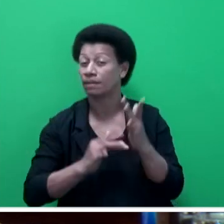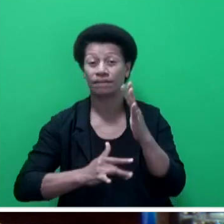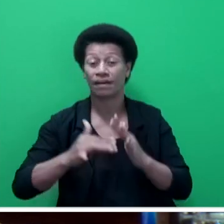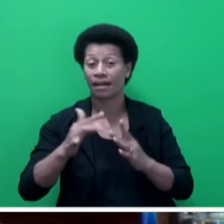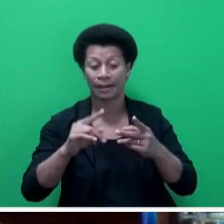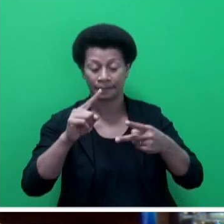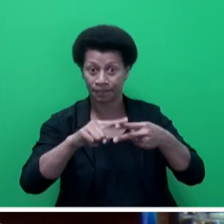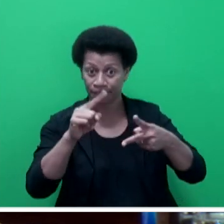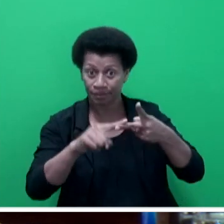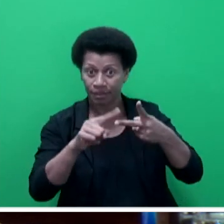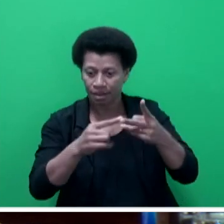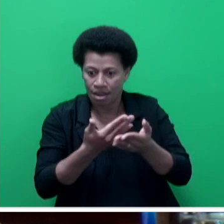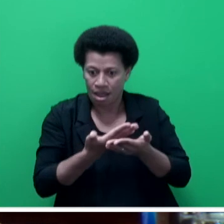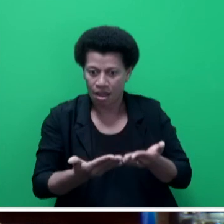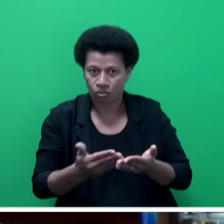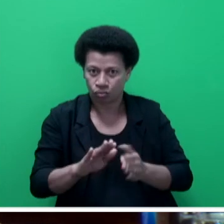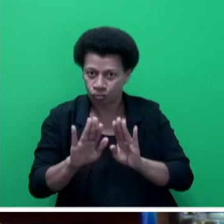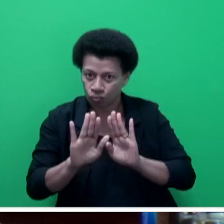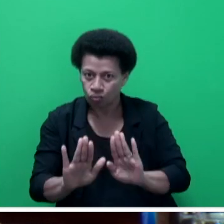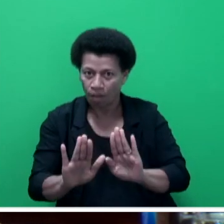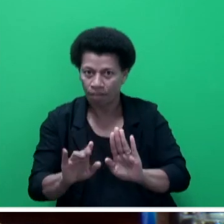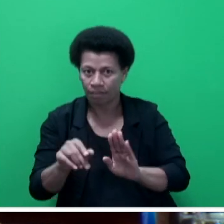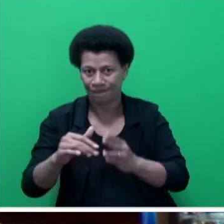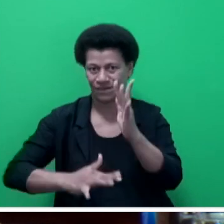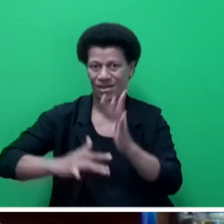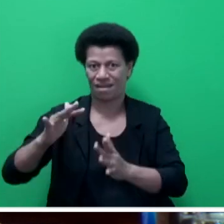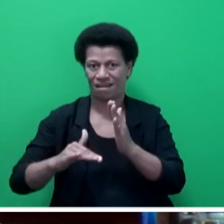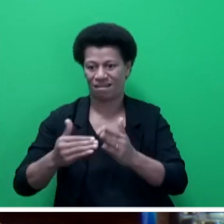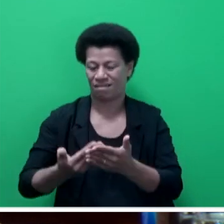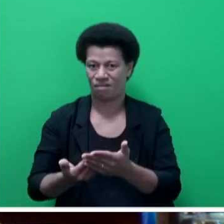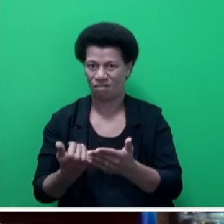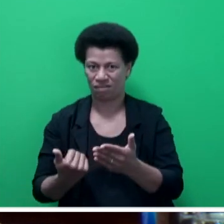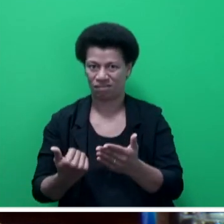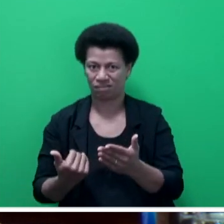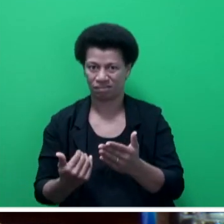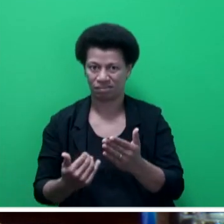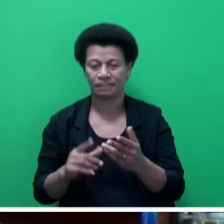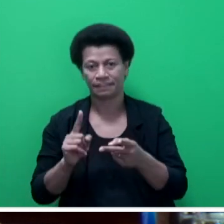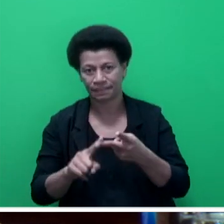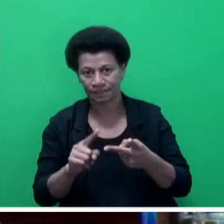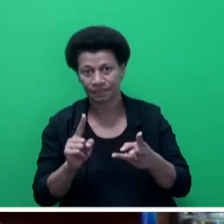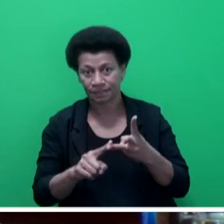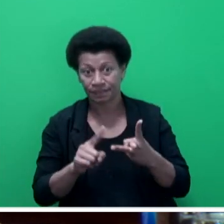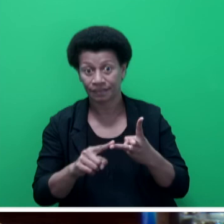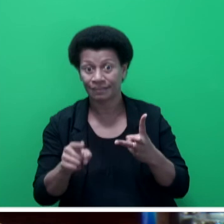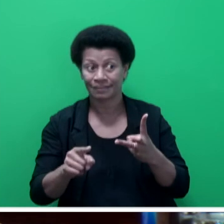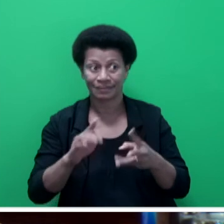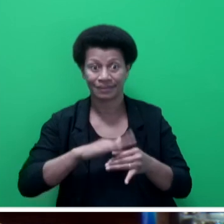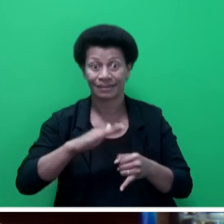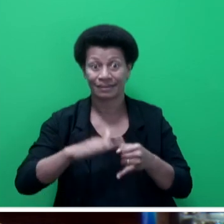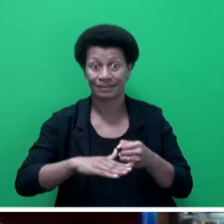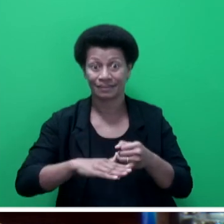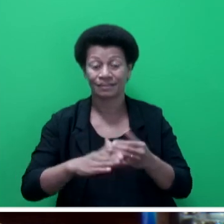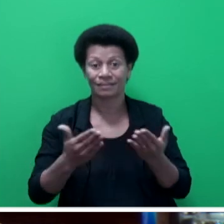steps they need to take to eliminate that risk. Finally, Mr Speaker, sir, I would like to thank our past and present